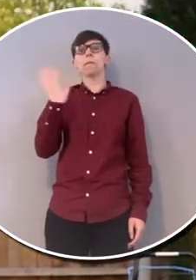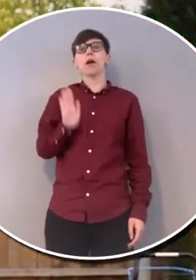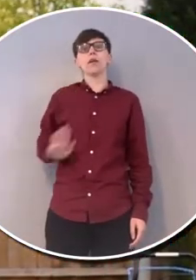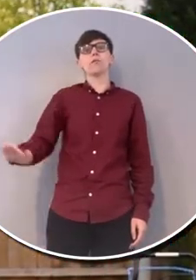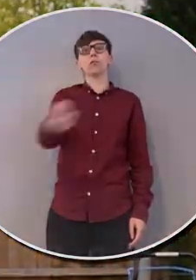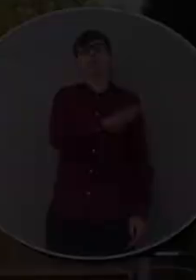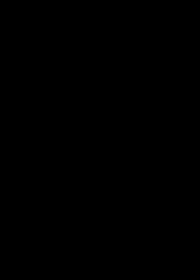-bye everybody. Bye-bye.